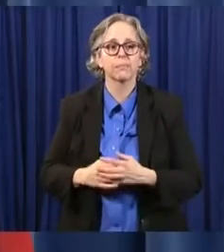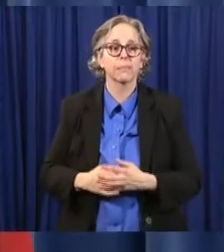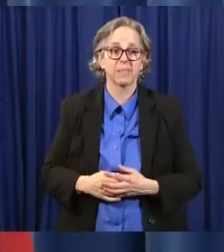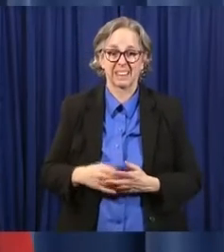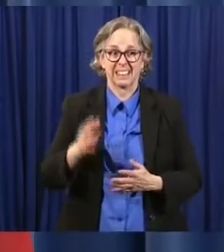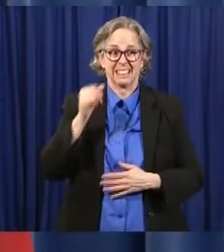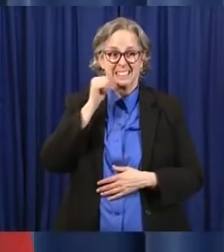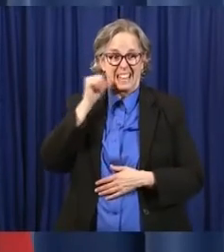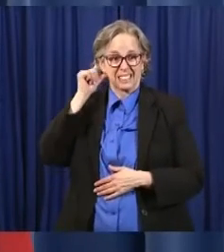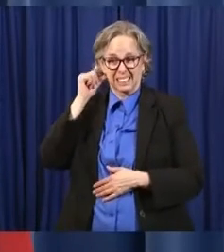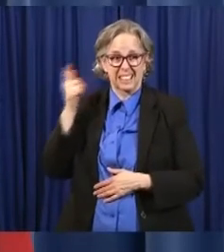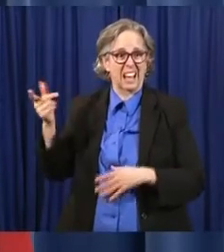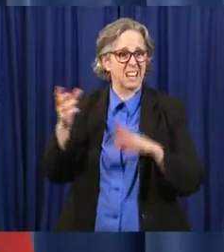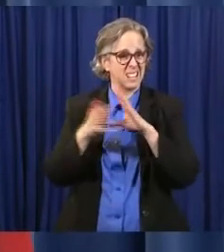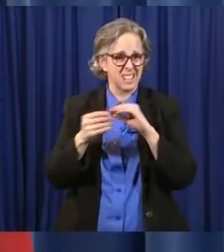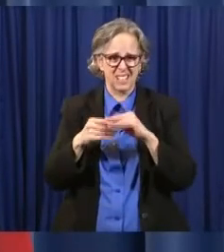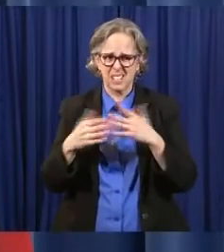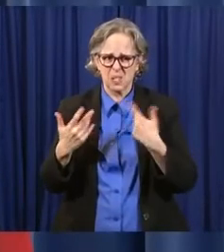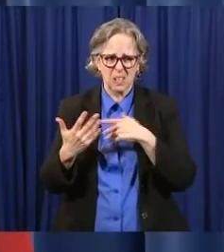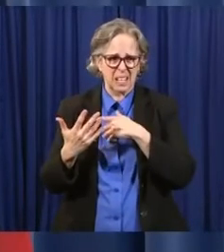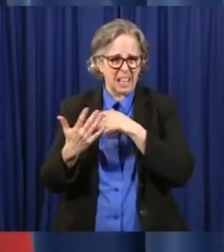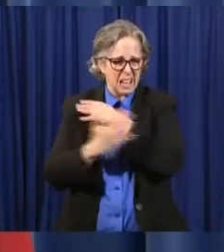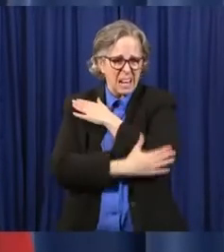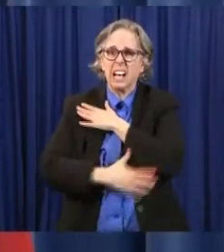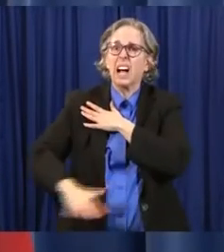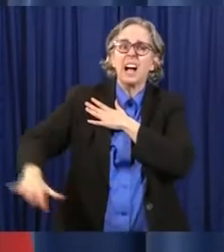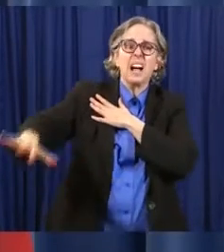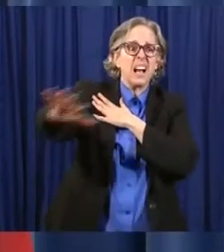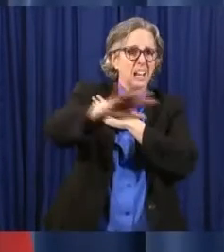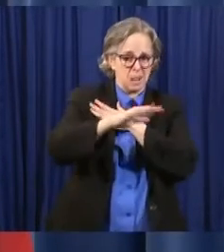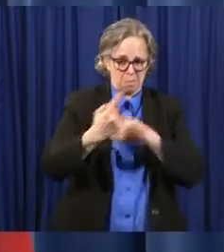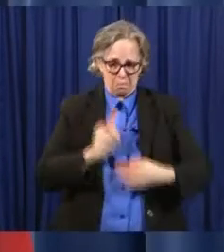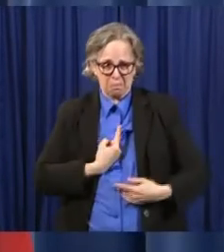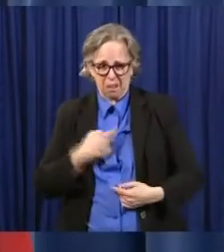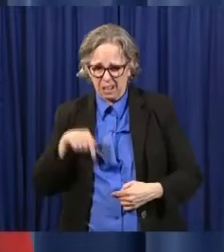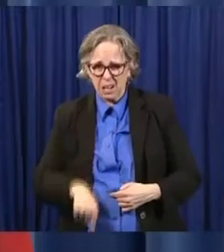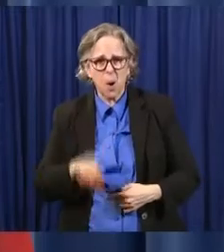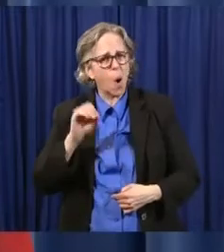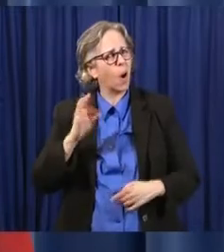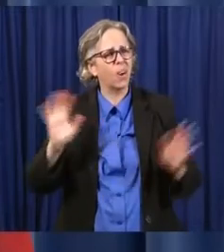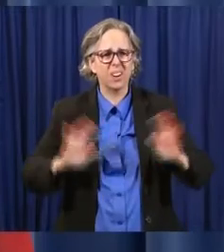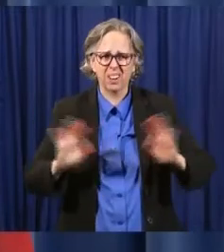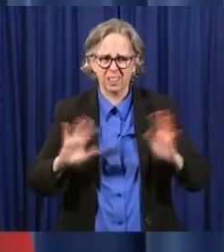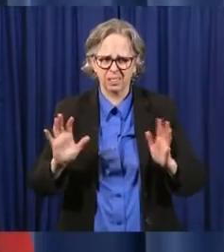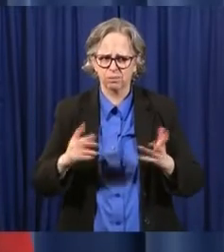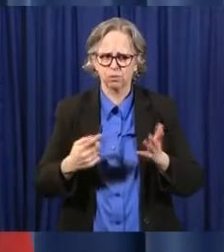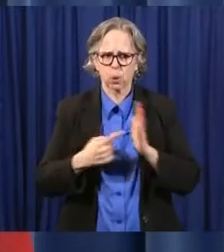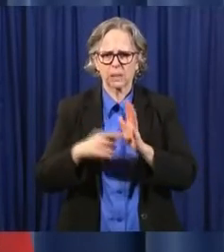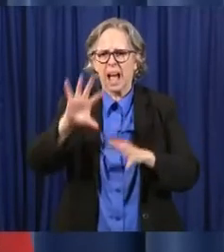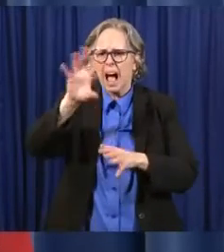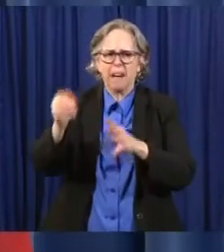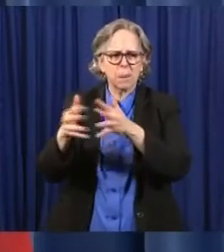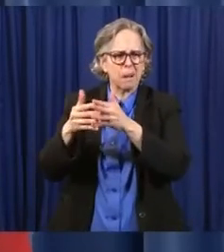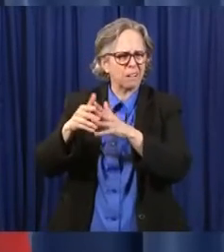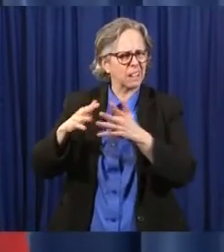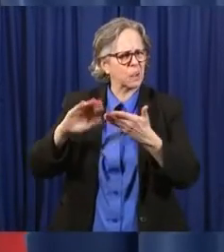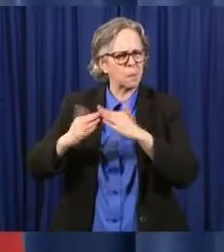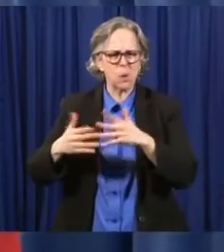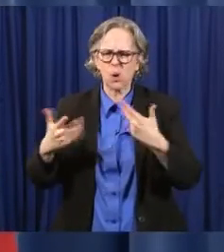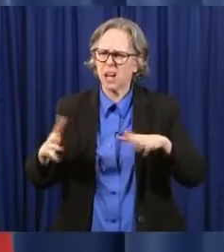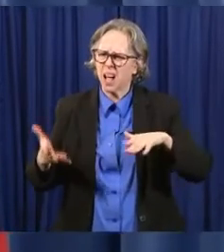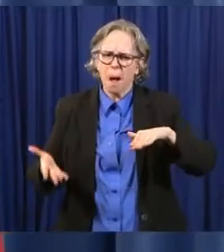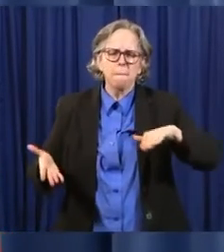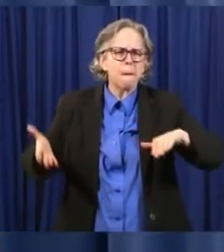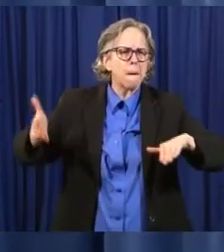as well as in Ohio, show that there's a disproportionate of African Americans who have been hit